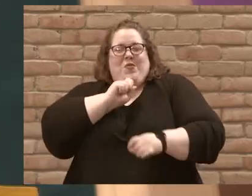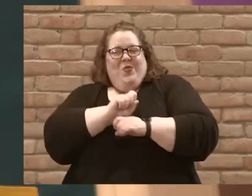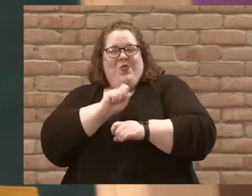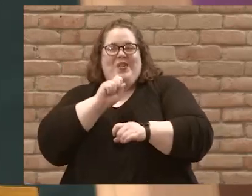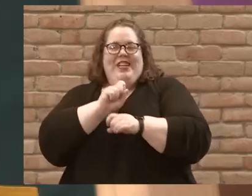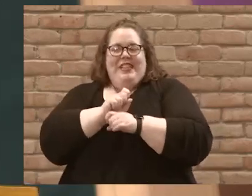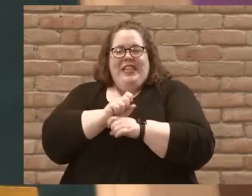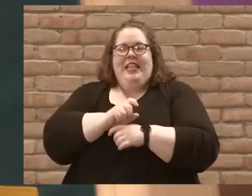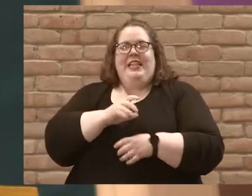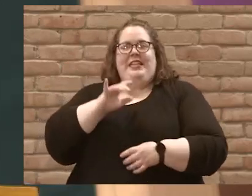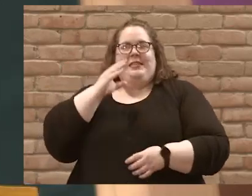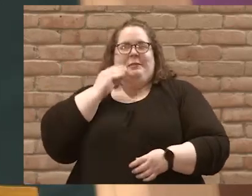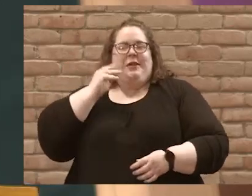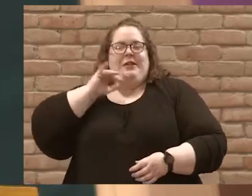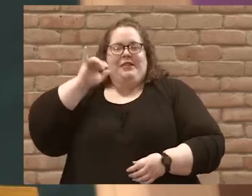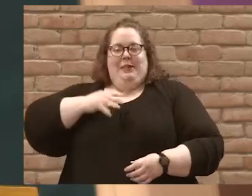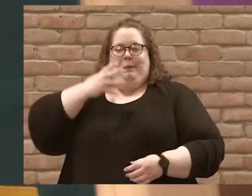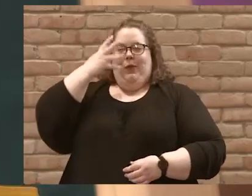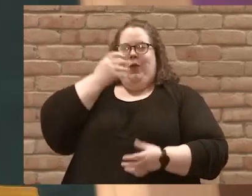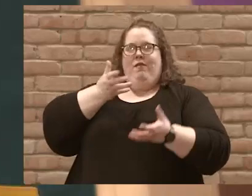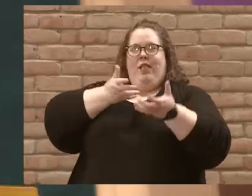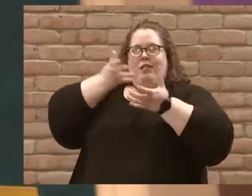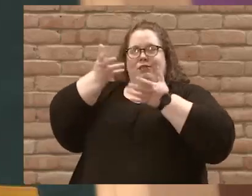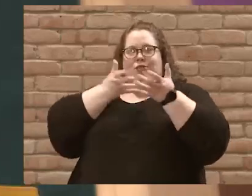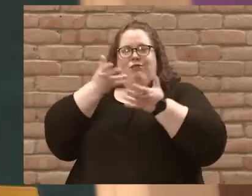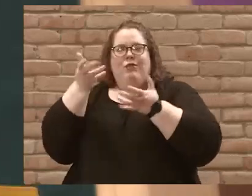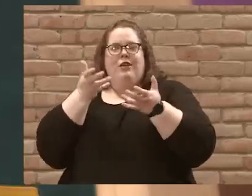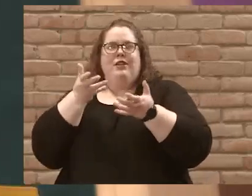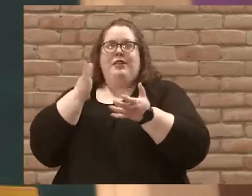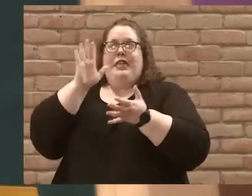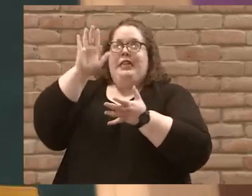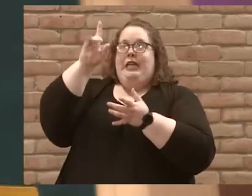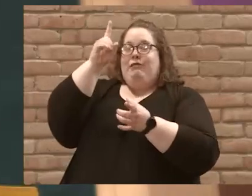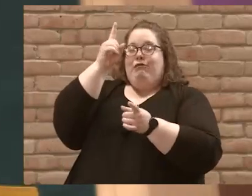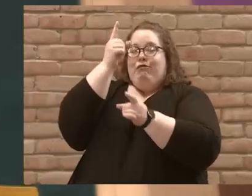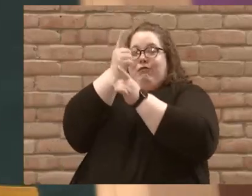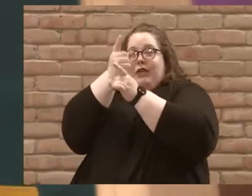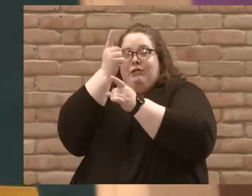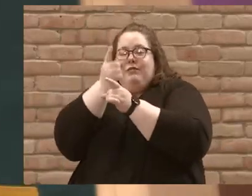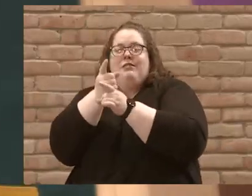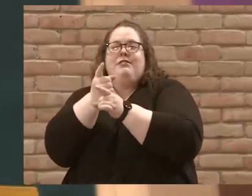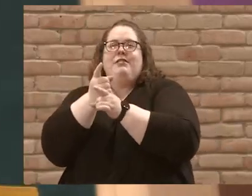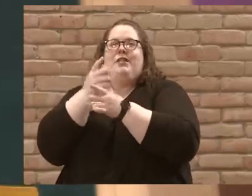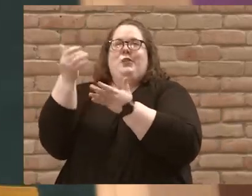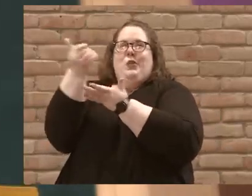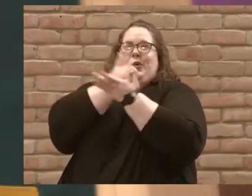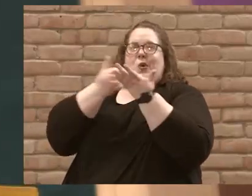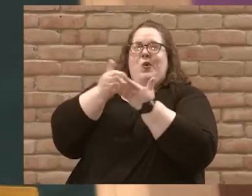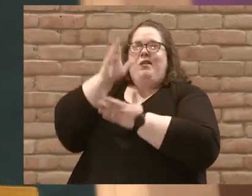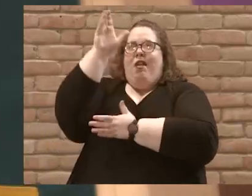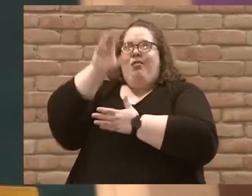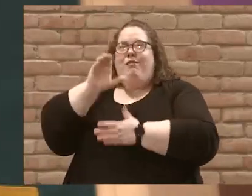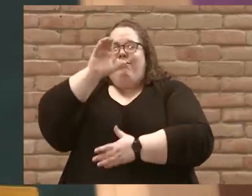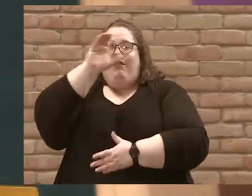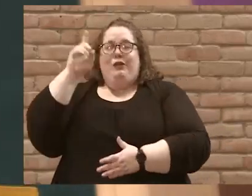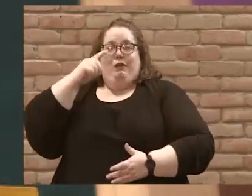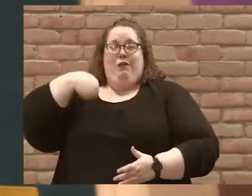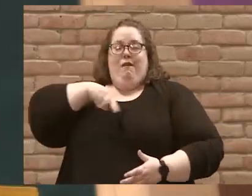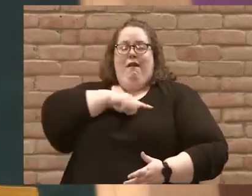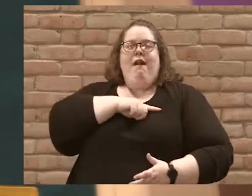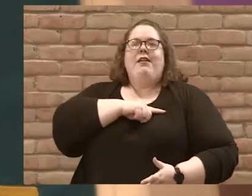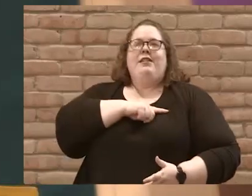experience the beautiful exchange of the righteousness that Jesus earned for us on the cross, and he takes our sins